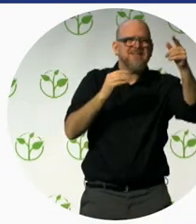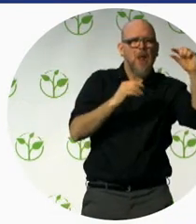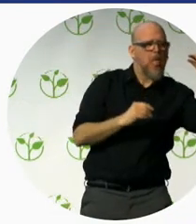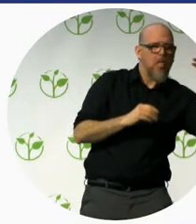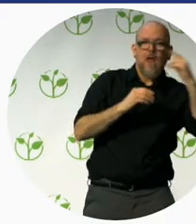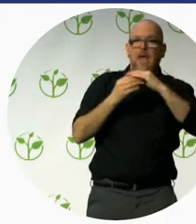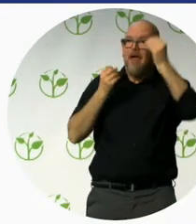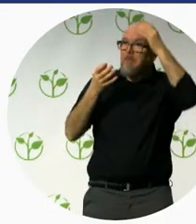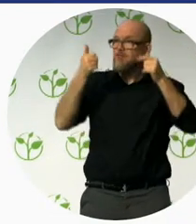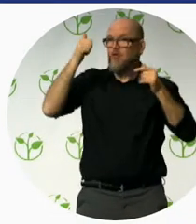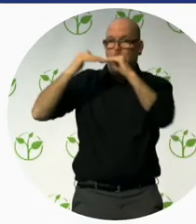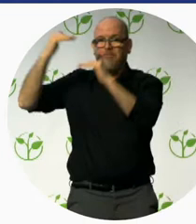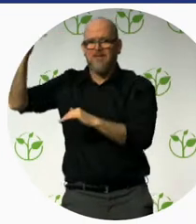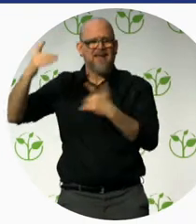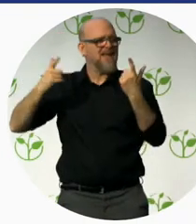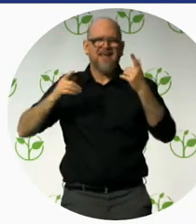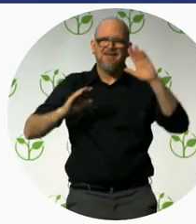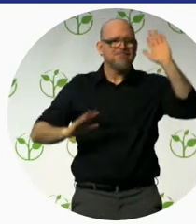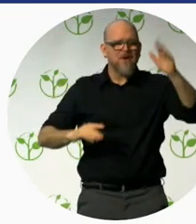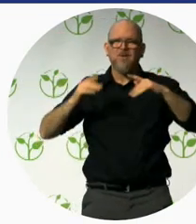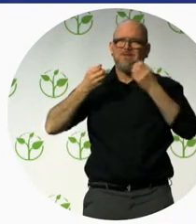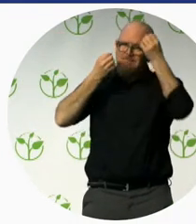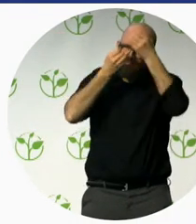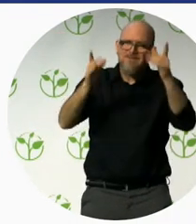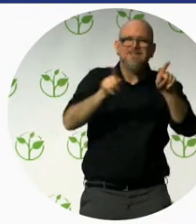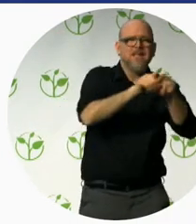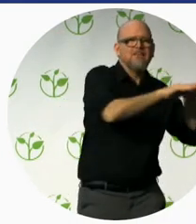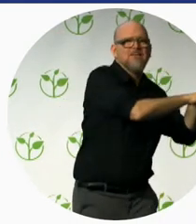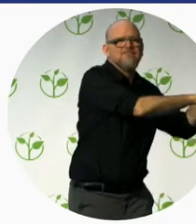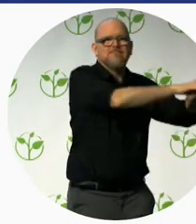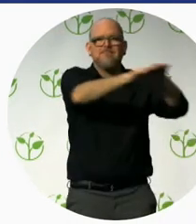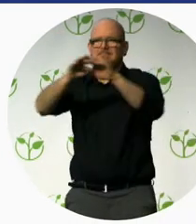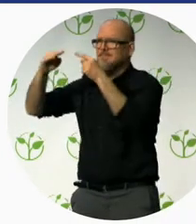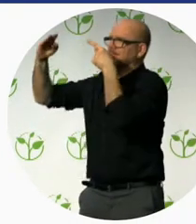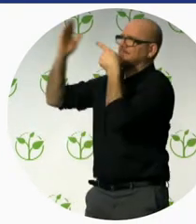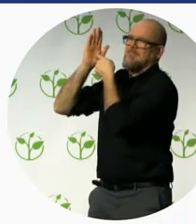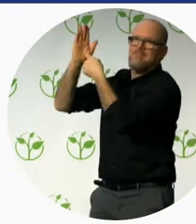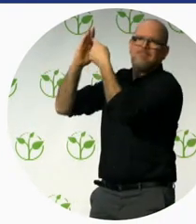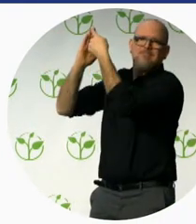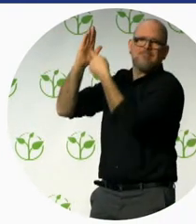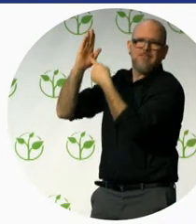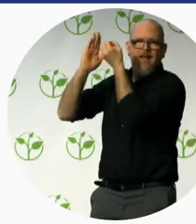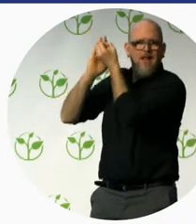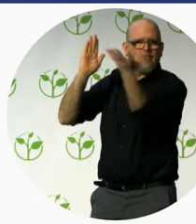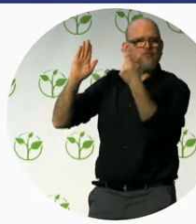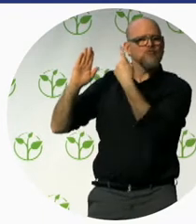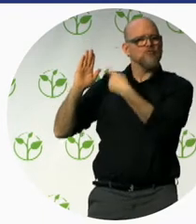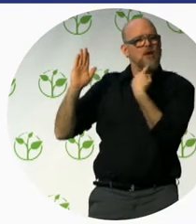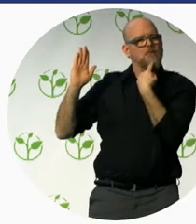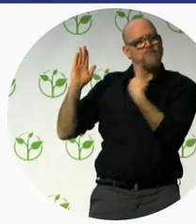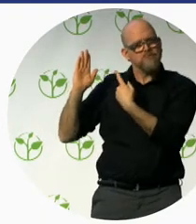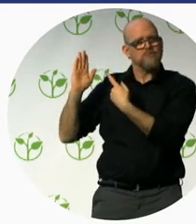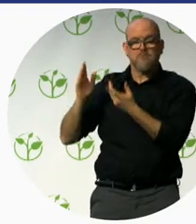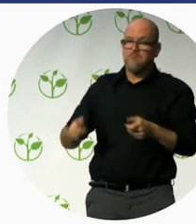countries. But when a wheelchair user demands the same space to